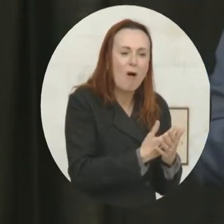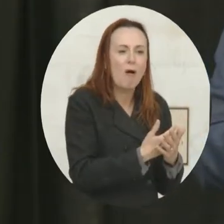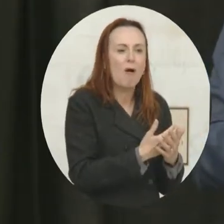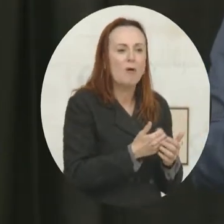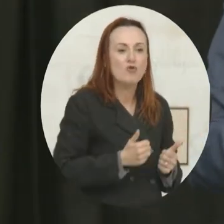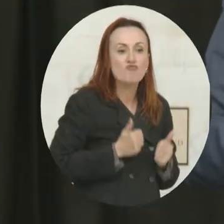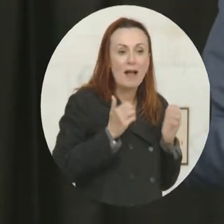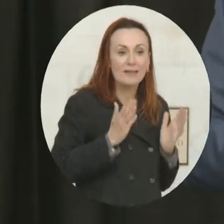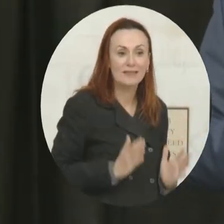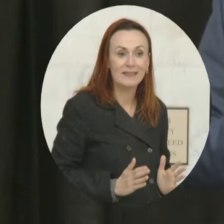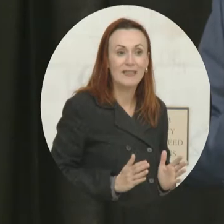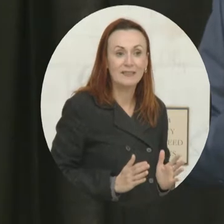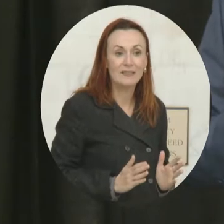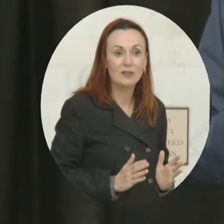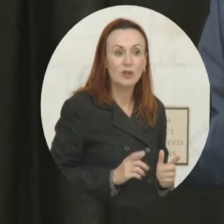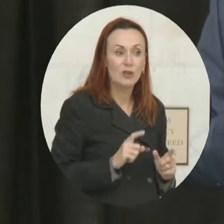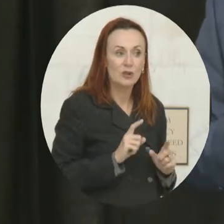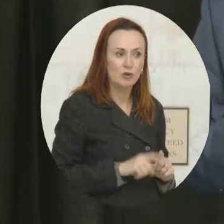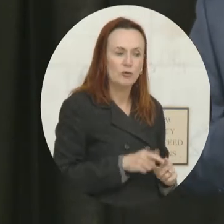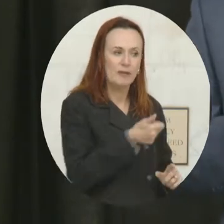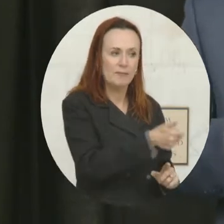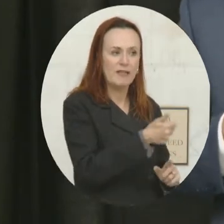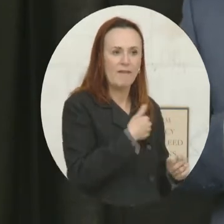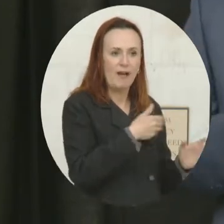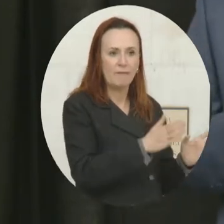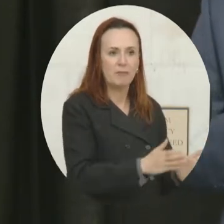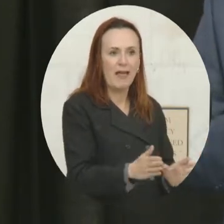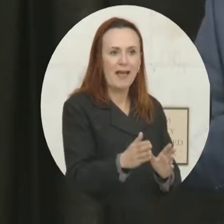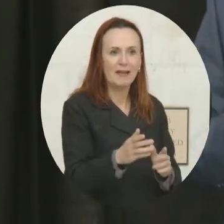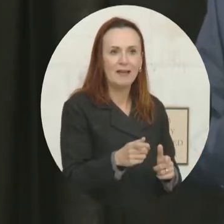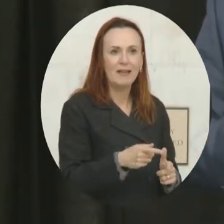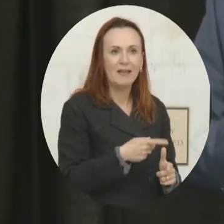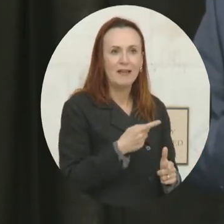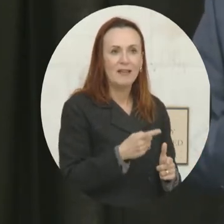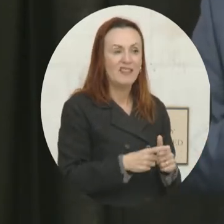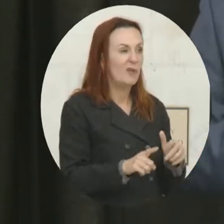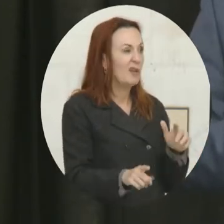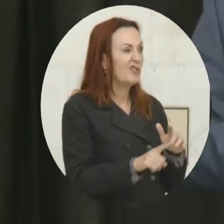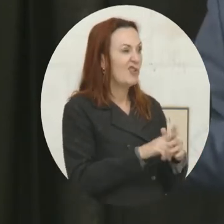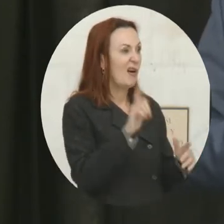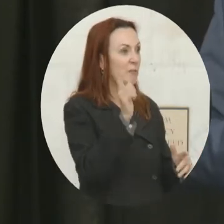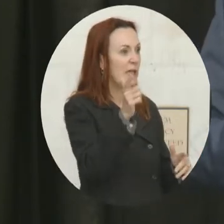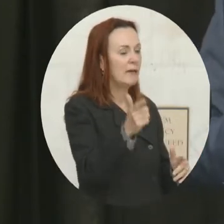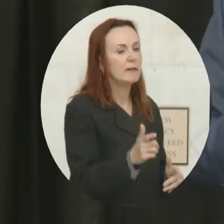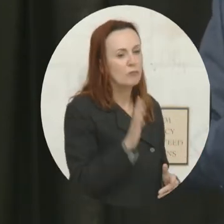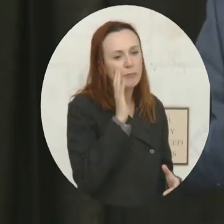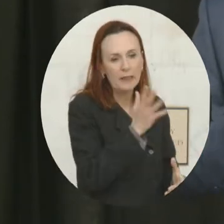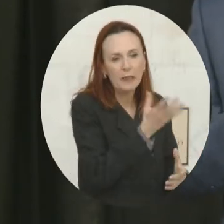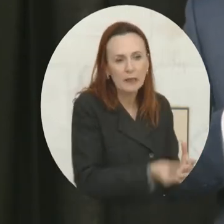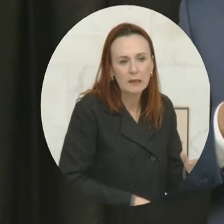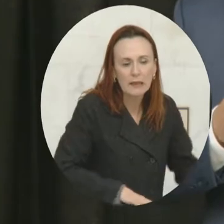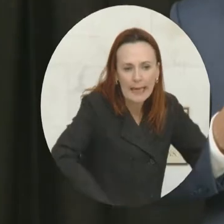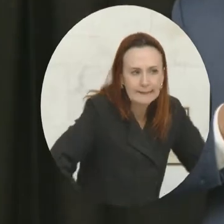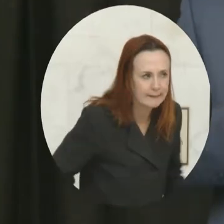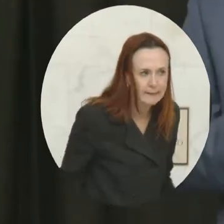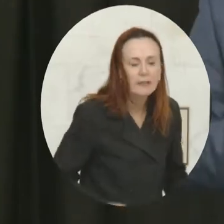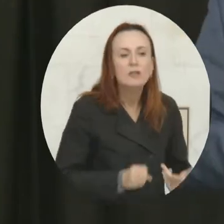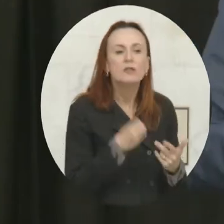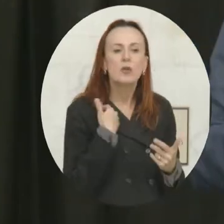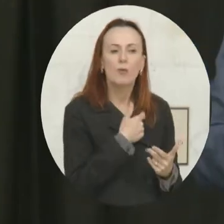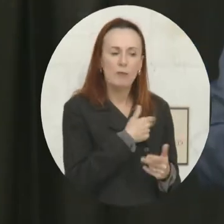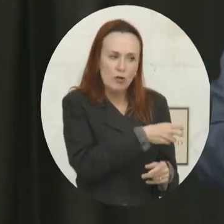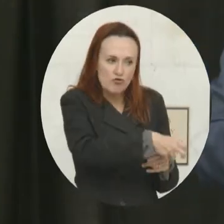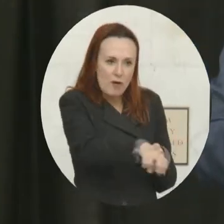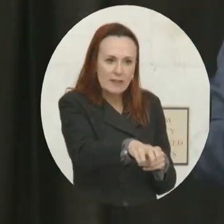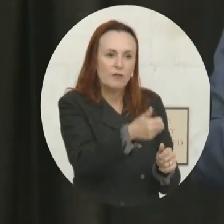be able to have the opportunity to make that plan, then the truth is that when we show up afterwards, it's probably going to be a very difficult lift. So we want to transfer the power back